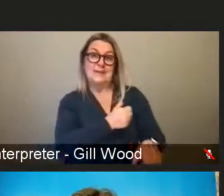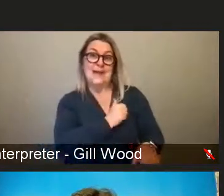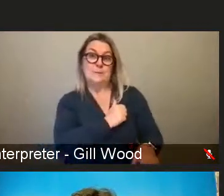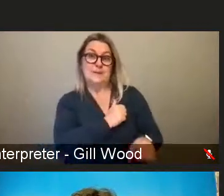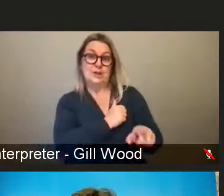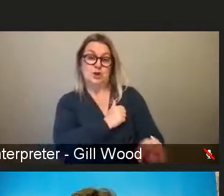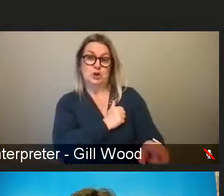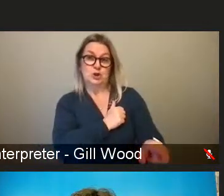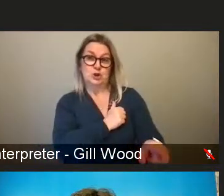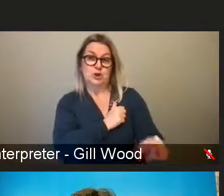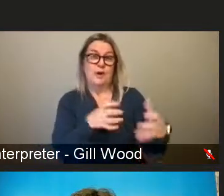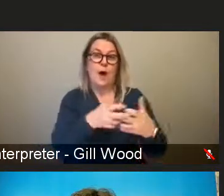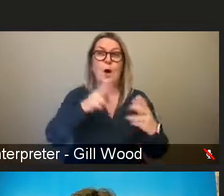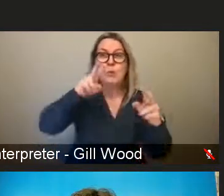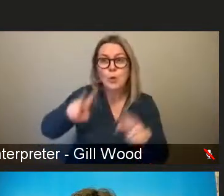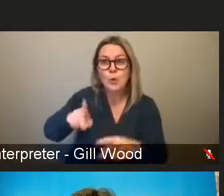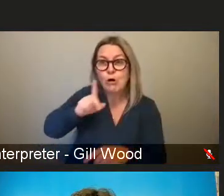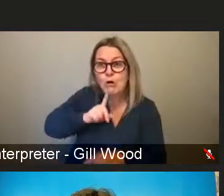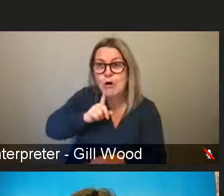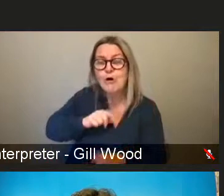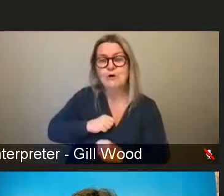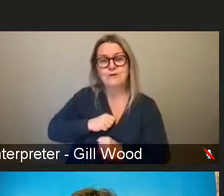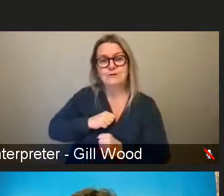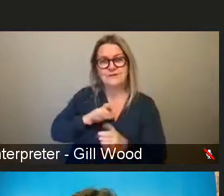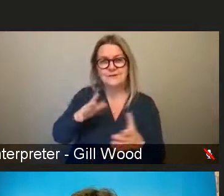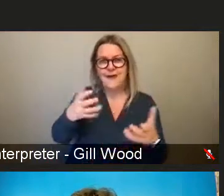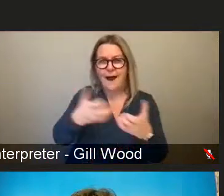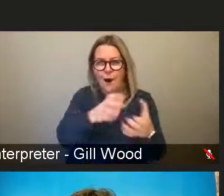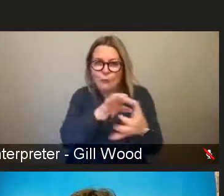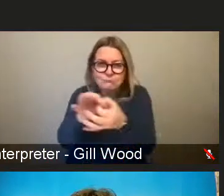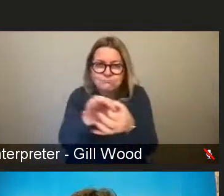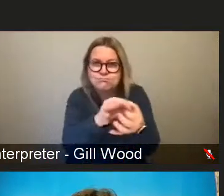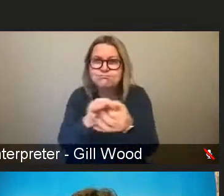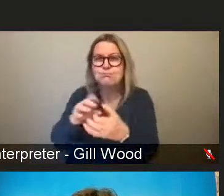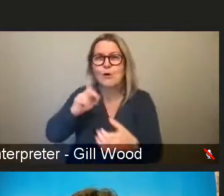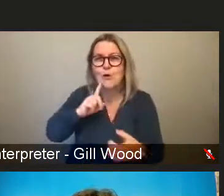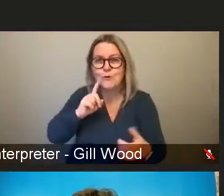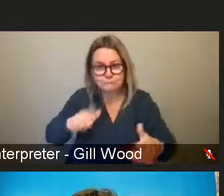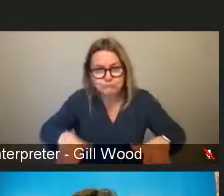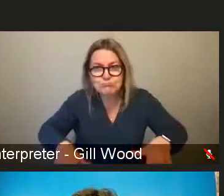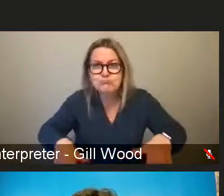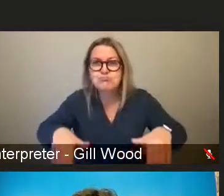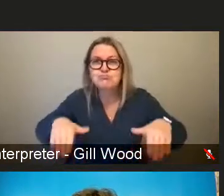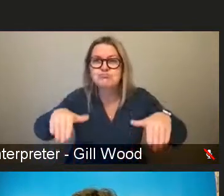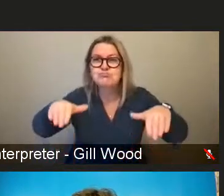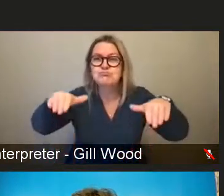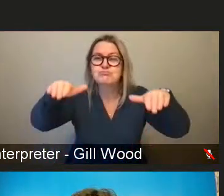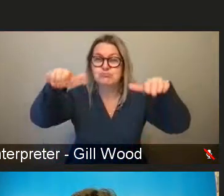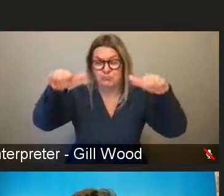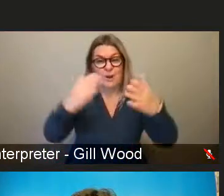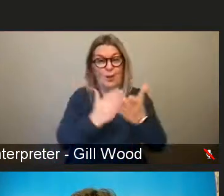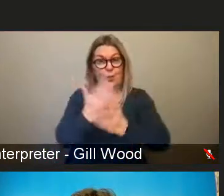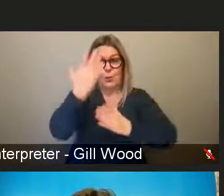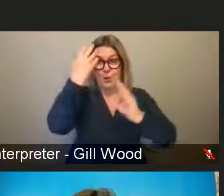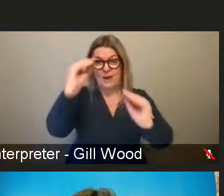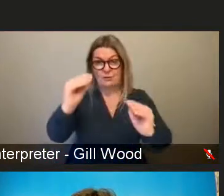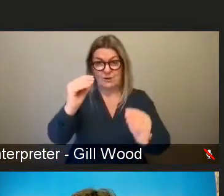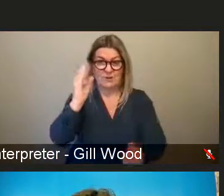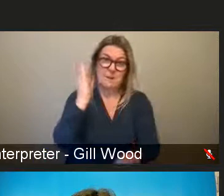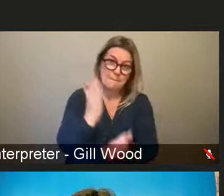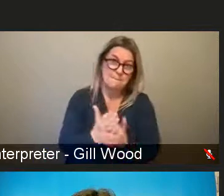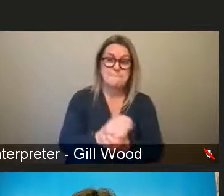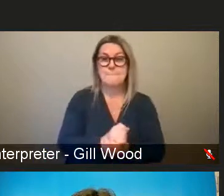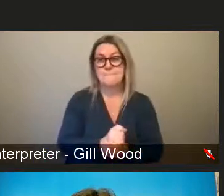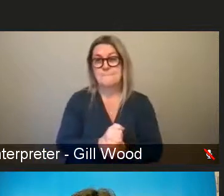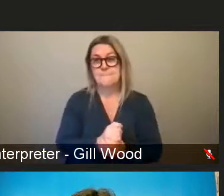girls and what they think of girls and how they interact with girls. We need to build that up throughout the education period of their